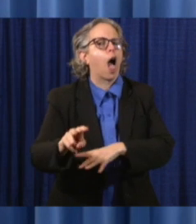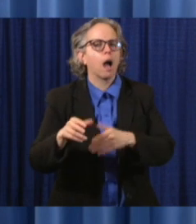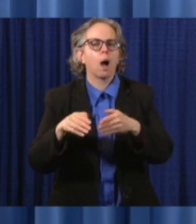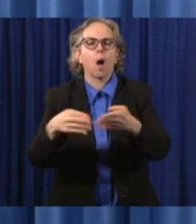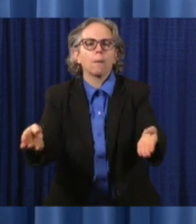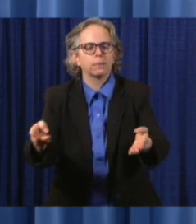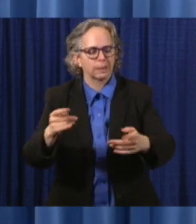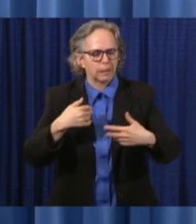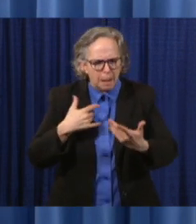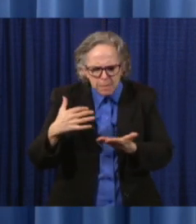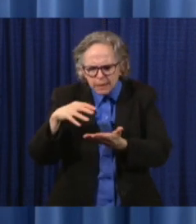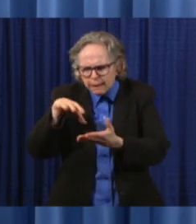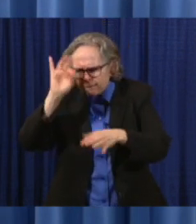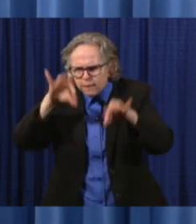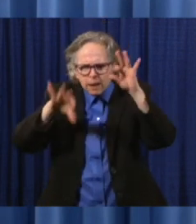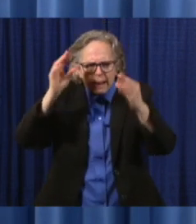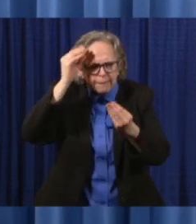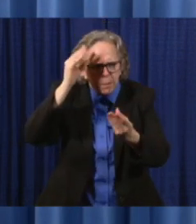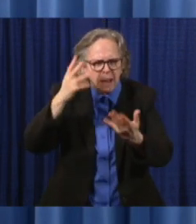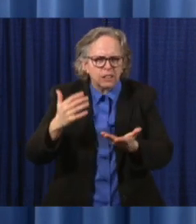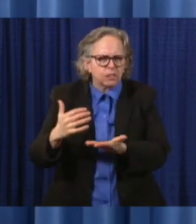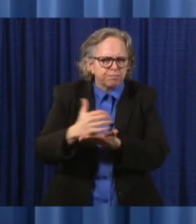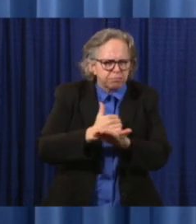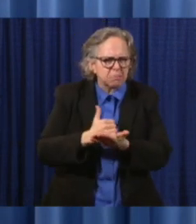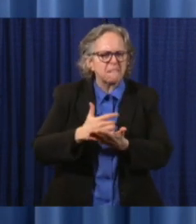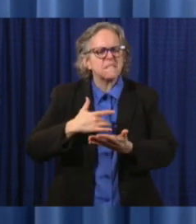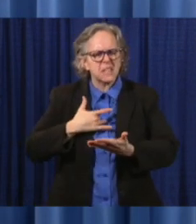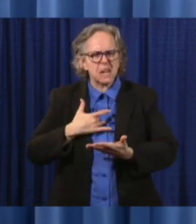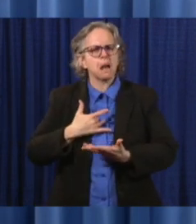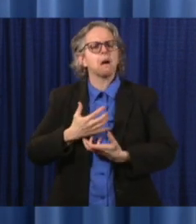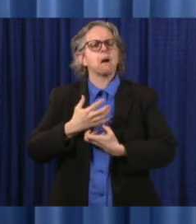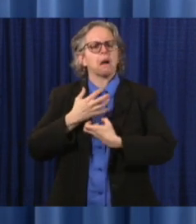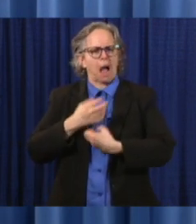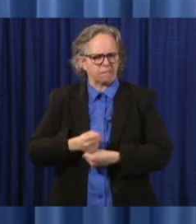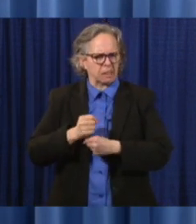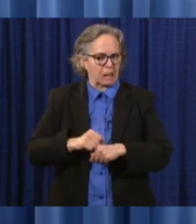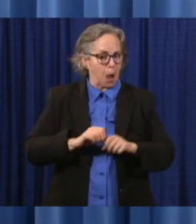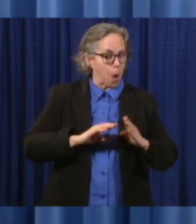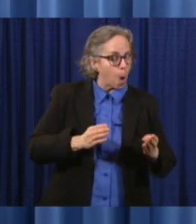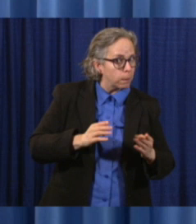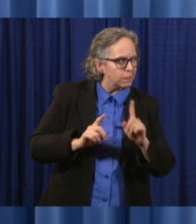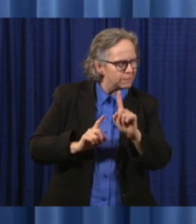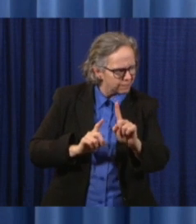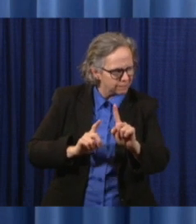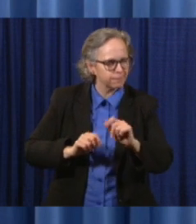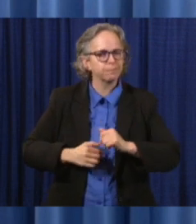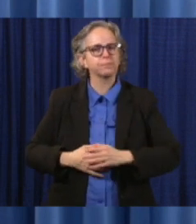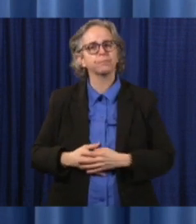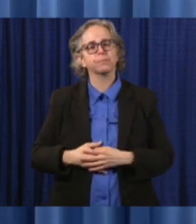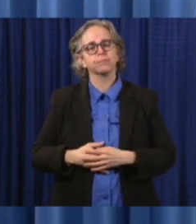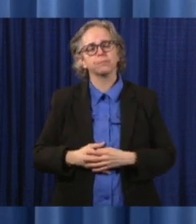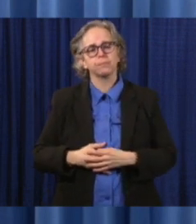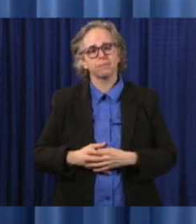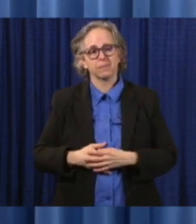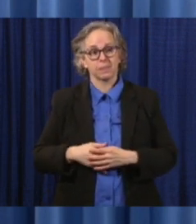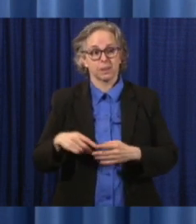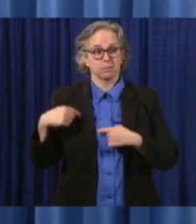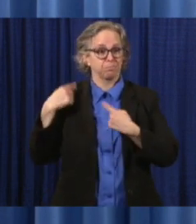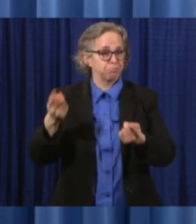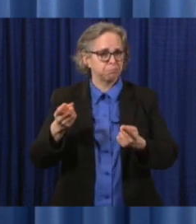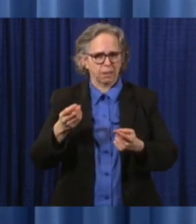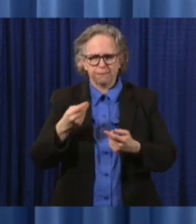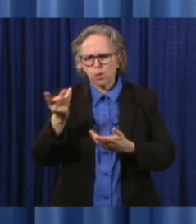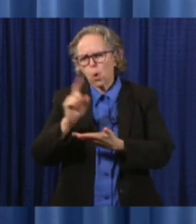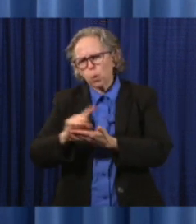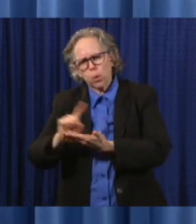to confidently reopen our child care centers. And so, for the past few weeks, we've been working with